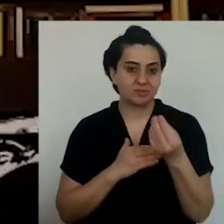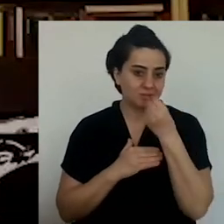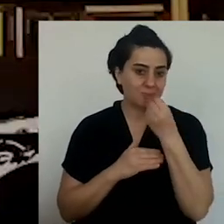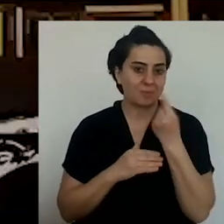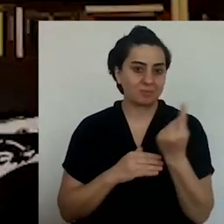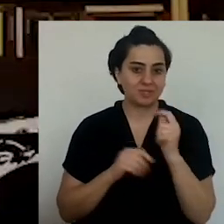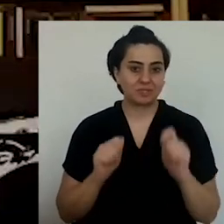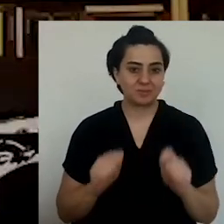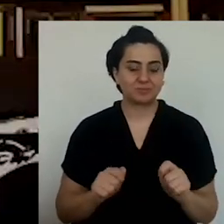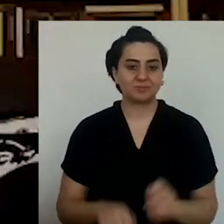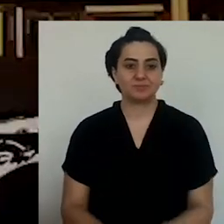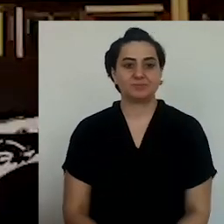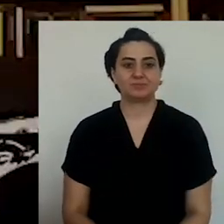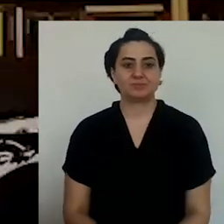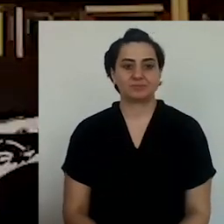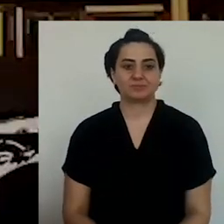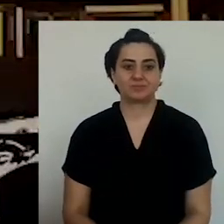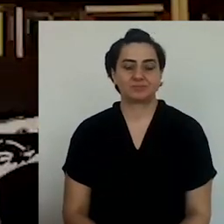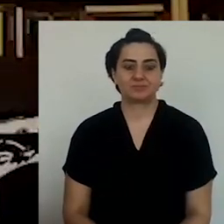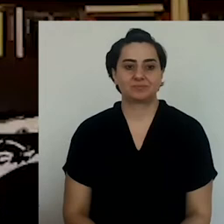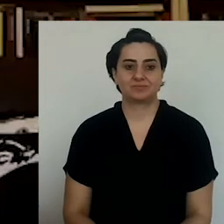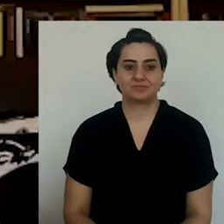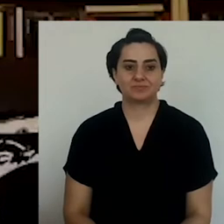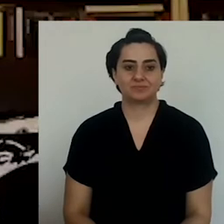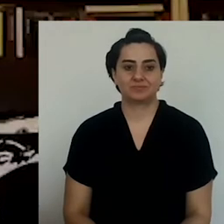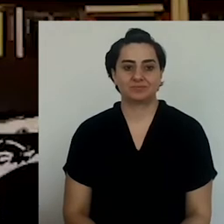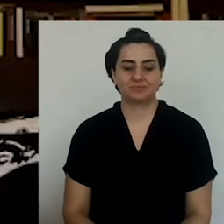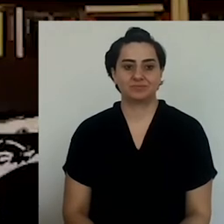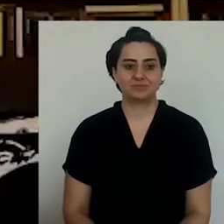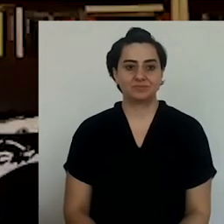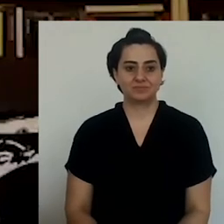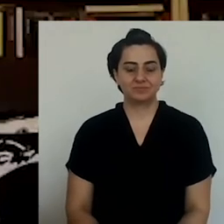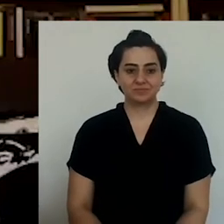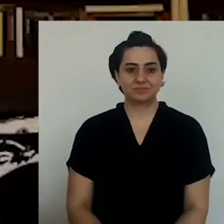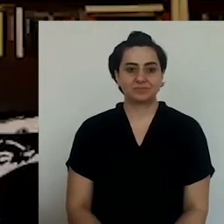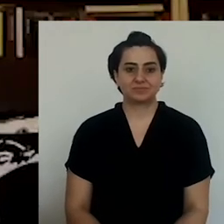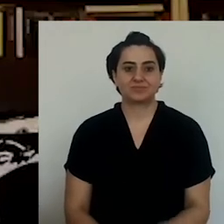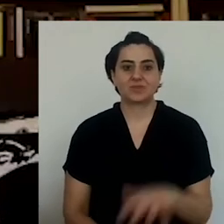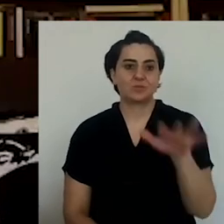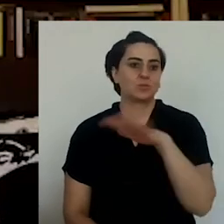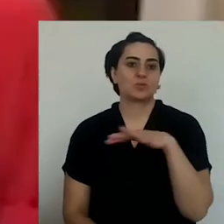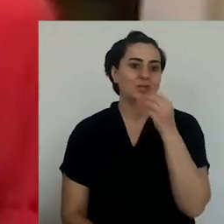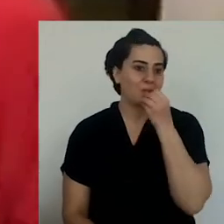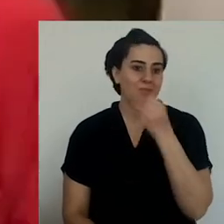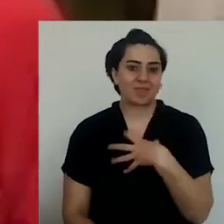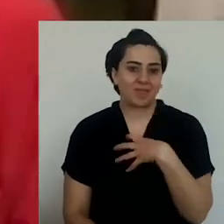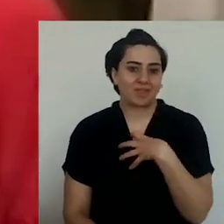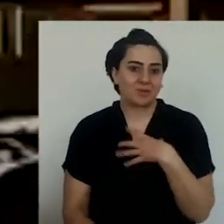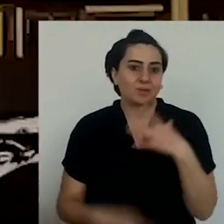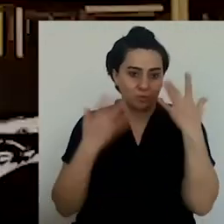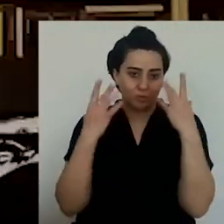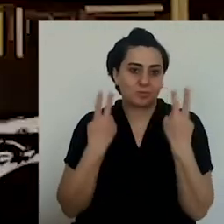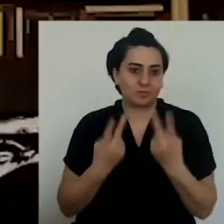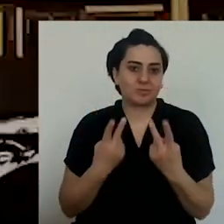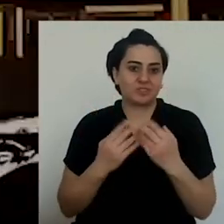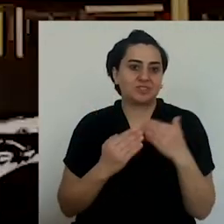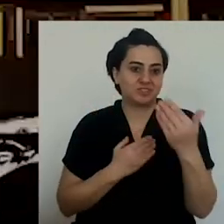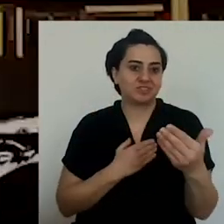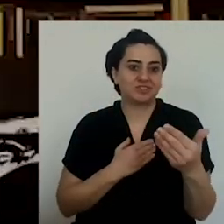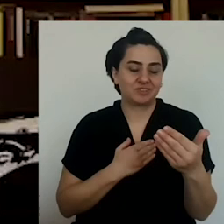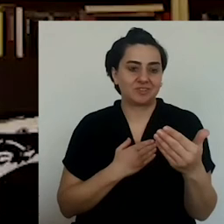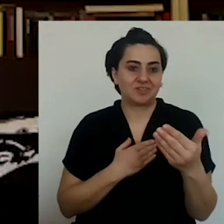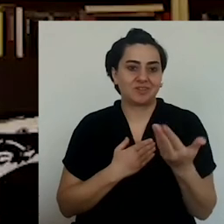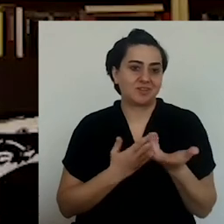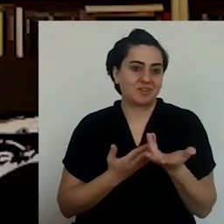And I was asking you whether you were cooking any other foods from outside of your culture. But in fact,